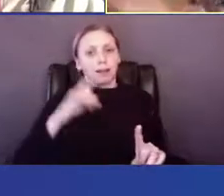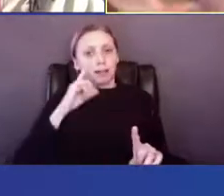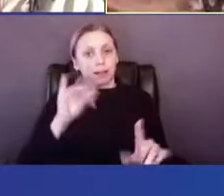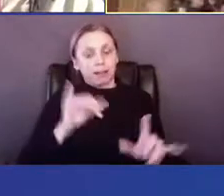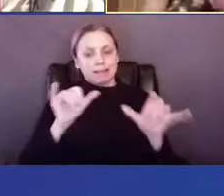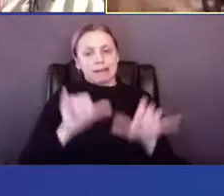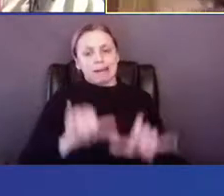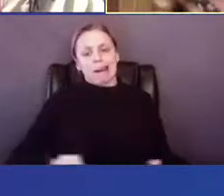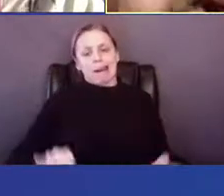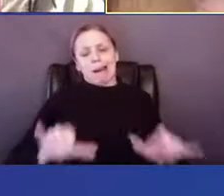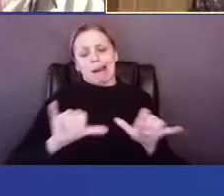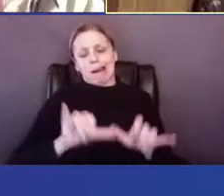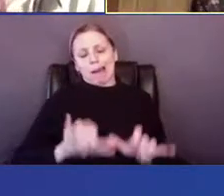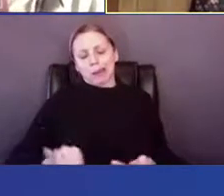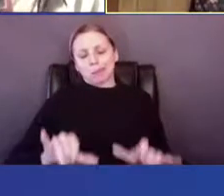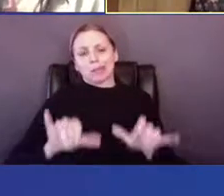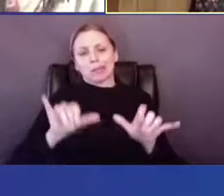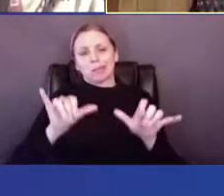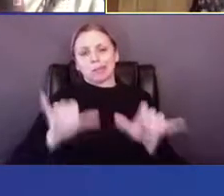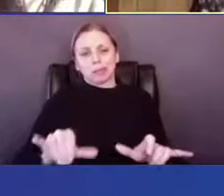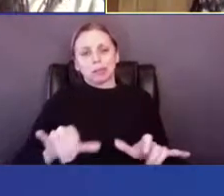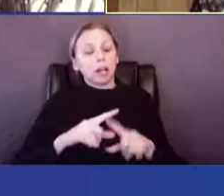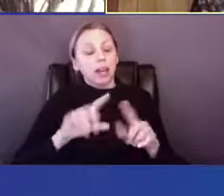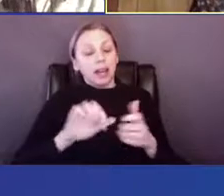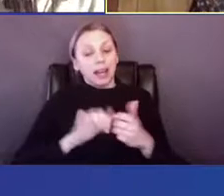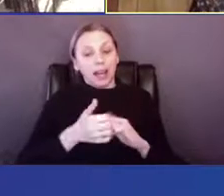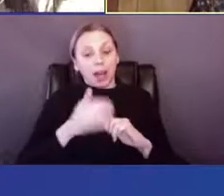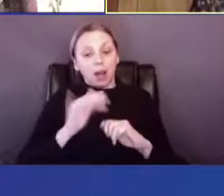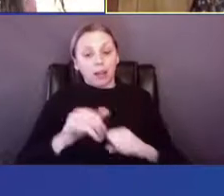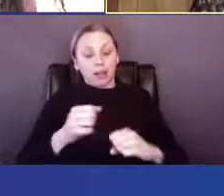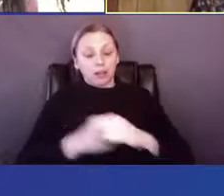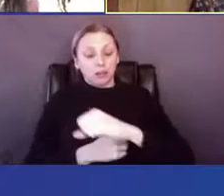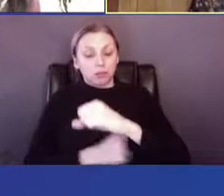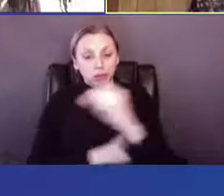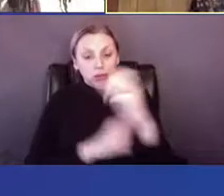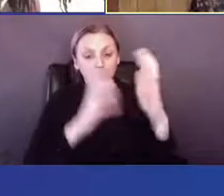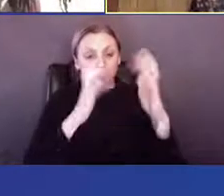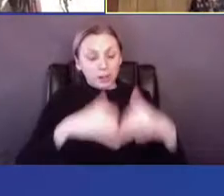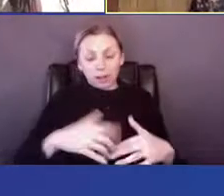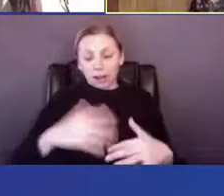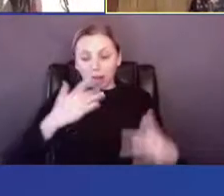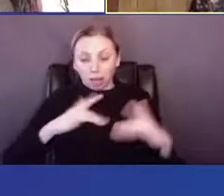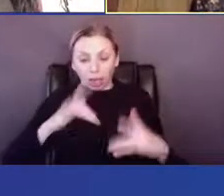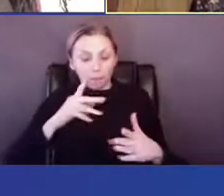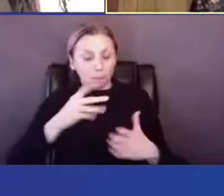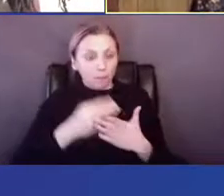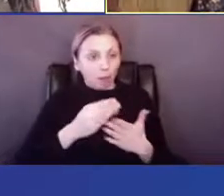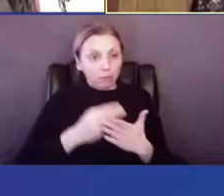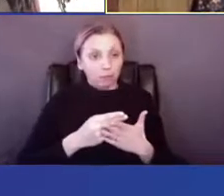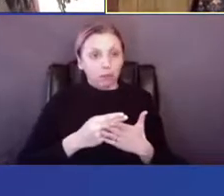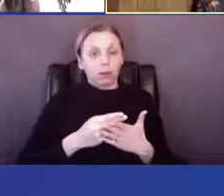common and the way that, that infrastructural breakdown, the lack of funding, um,